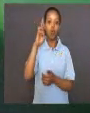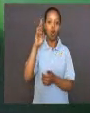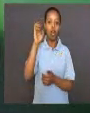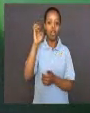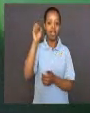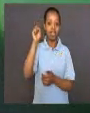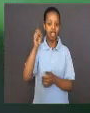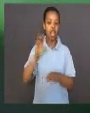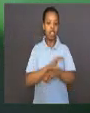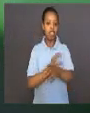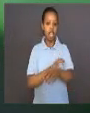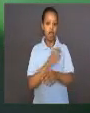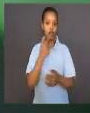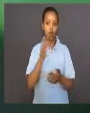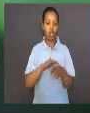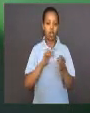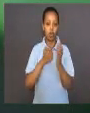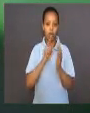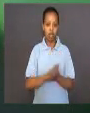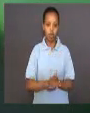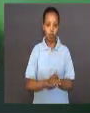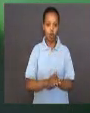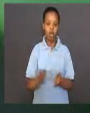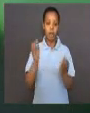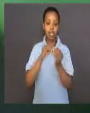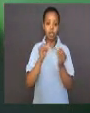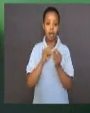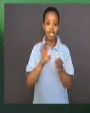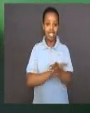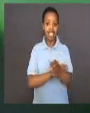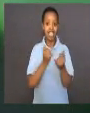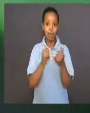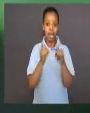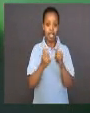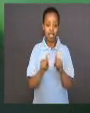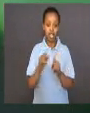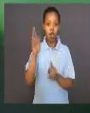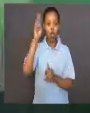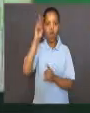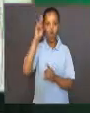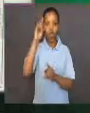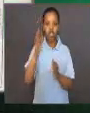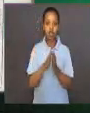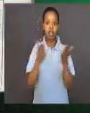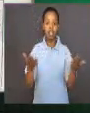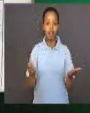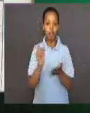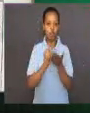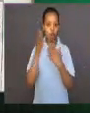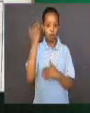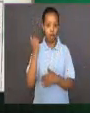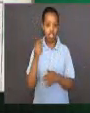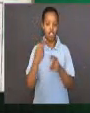In addition to identifying a cell, Robert Hooke wrote a book called